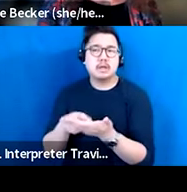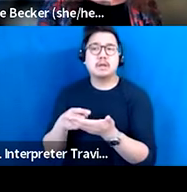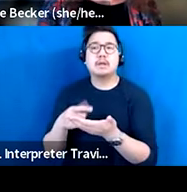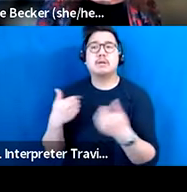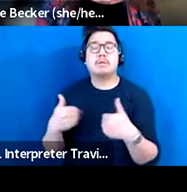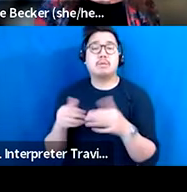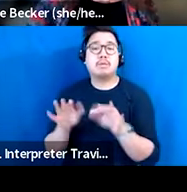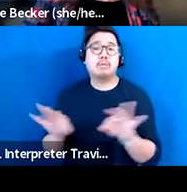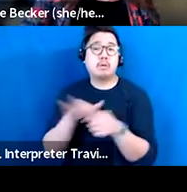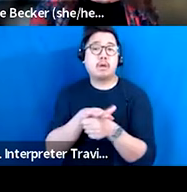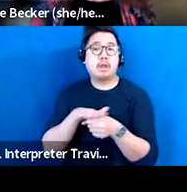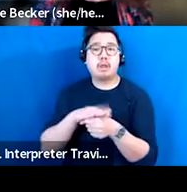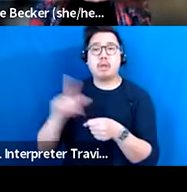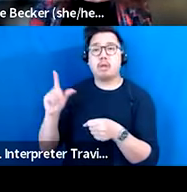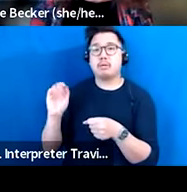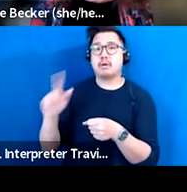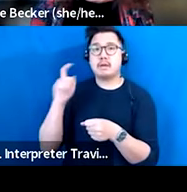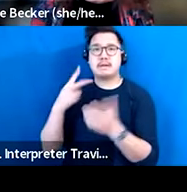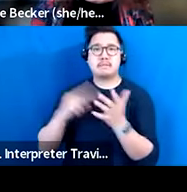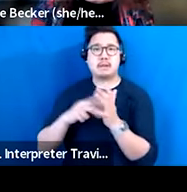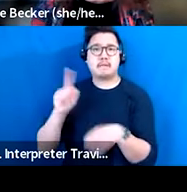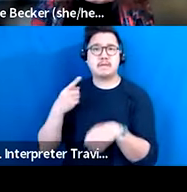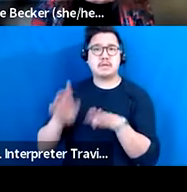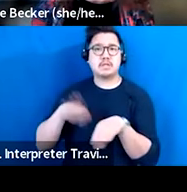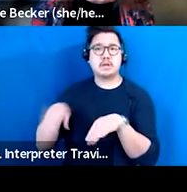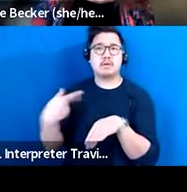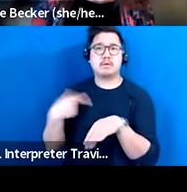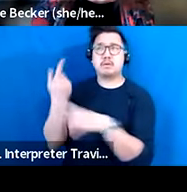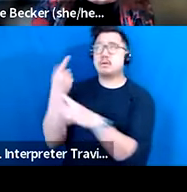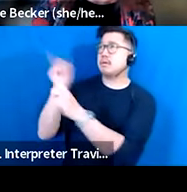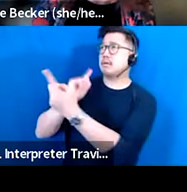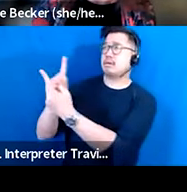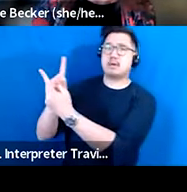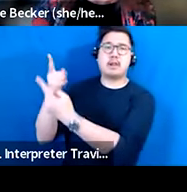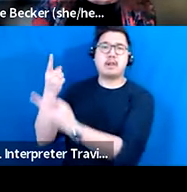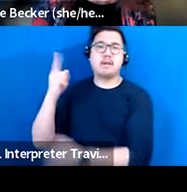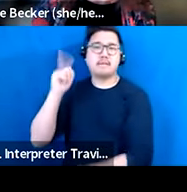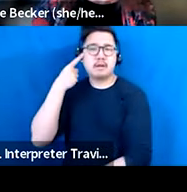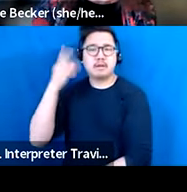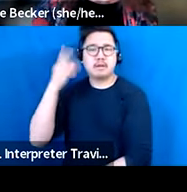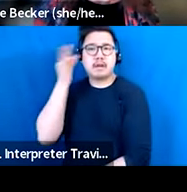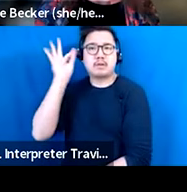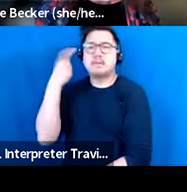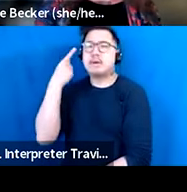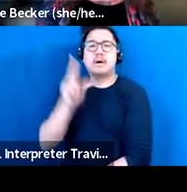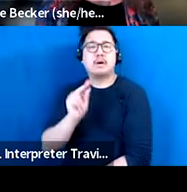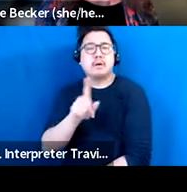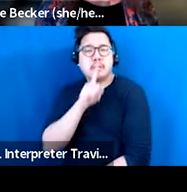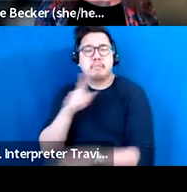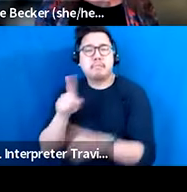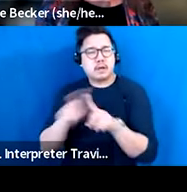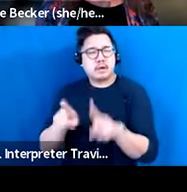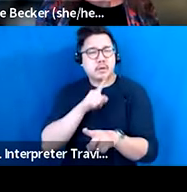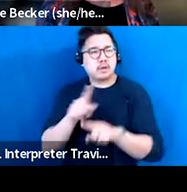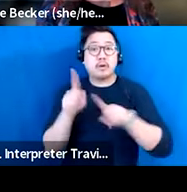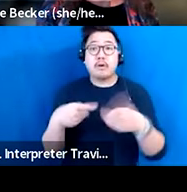going to Congress, Senate, whatever, but it's like, who are our city council people? Who are the folks that are here? And also what